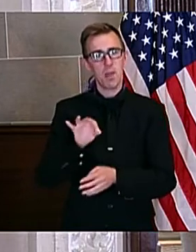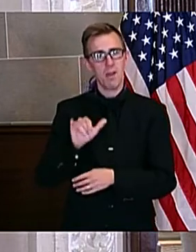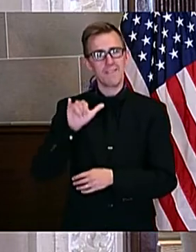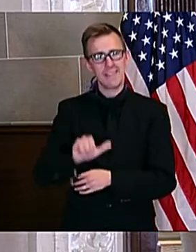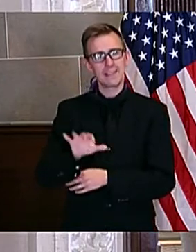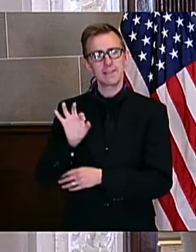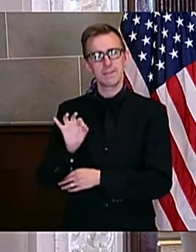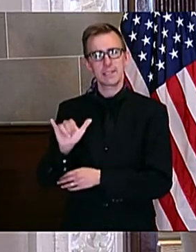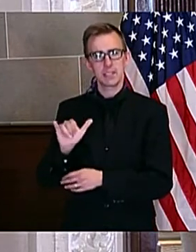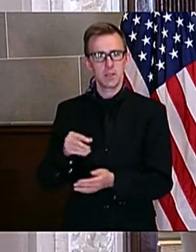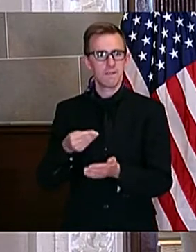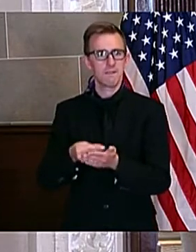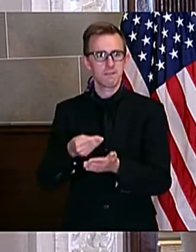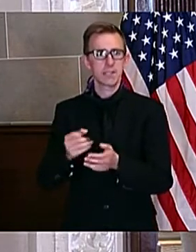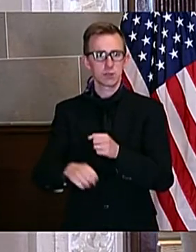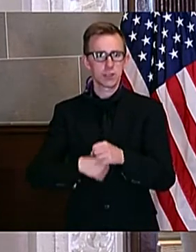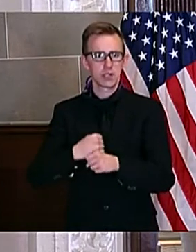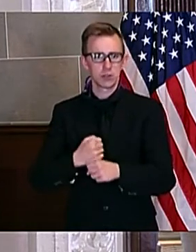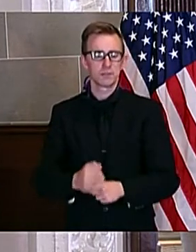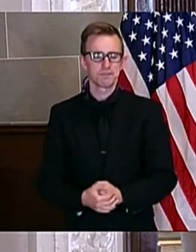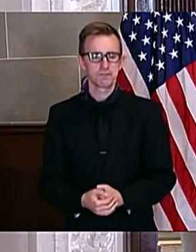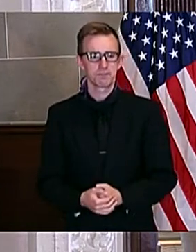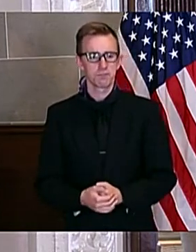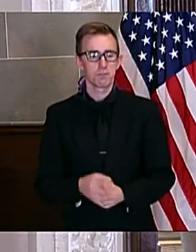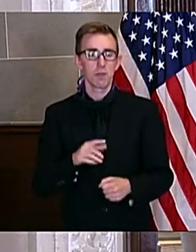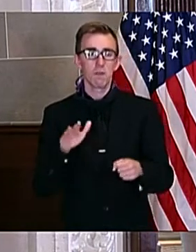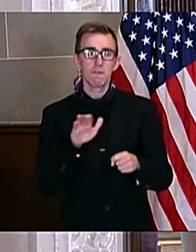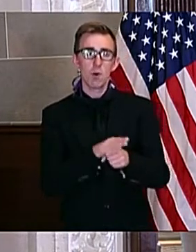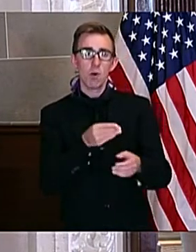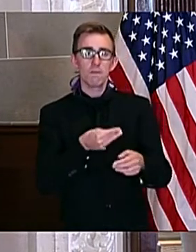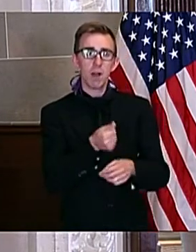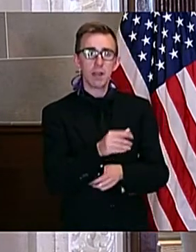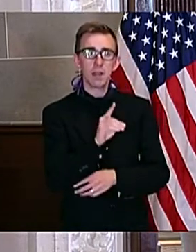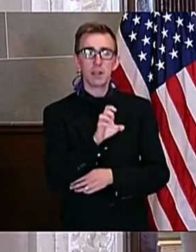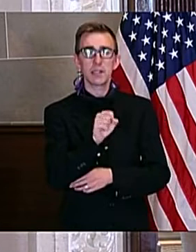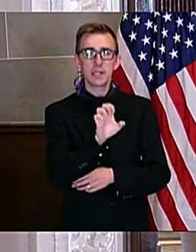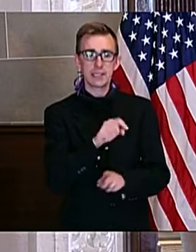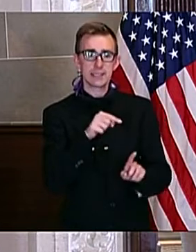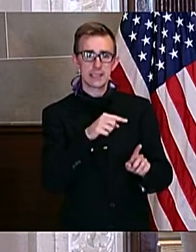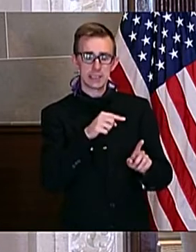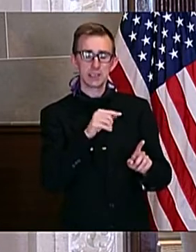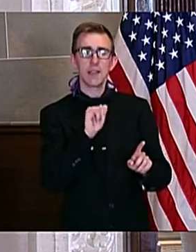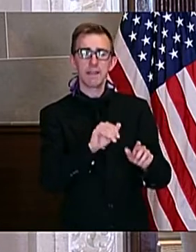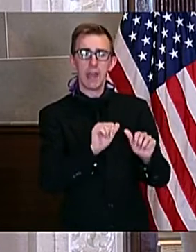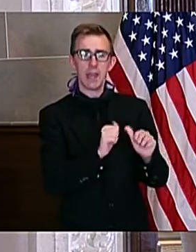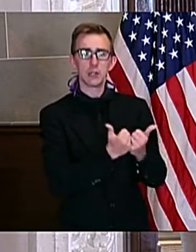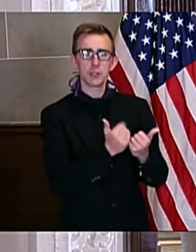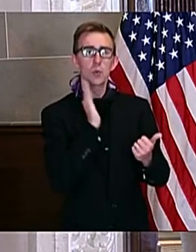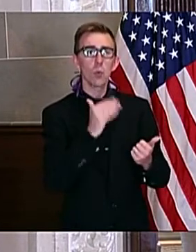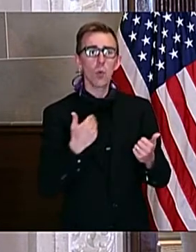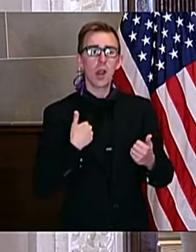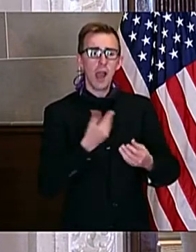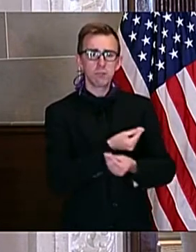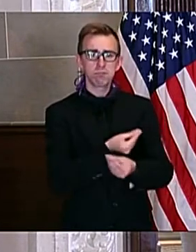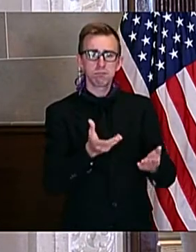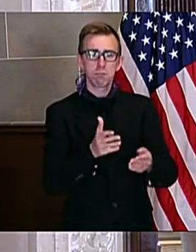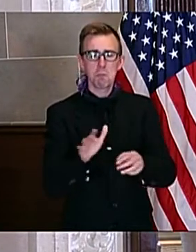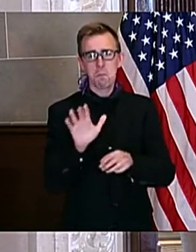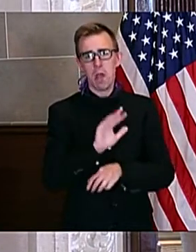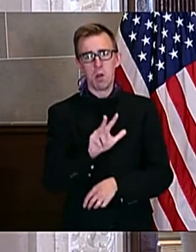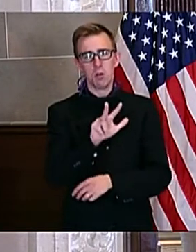At the full funding level, our Department of Elementary and Secondary Education would have distributed about